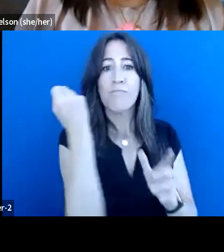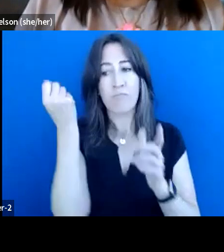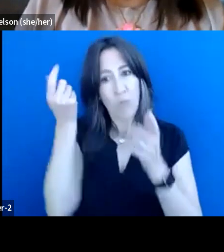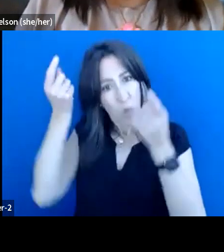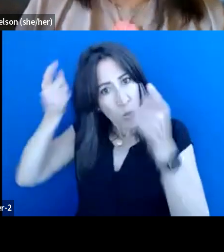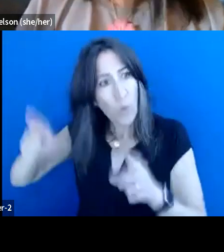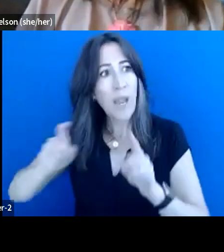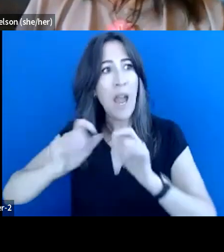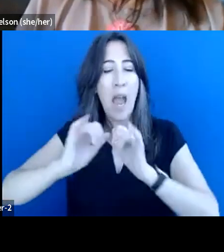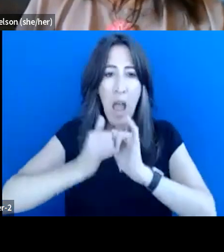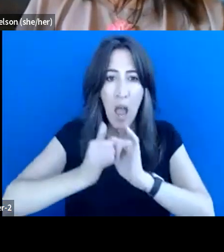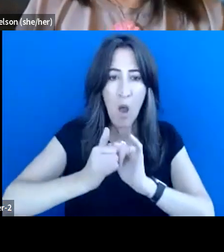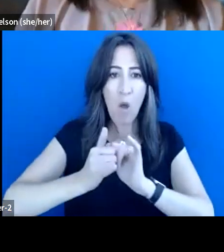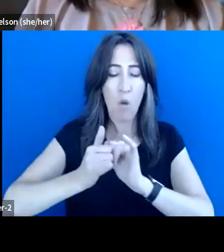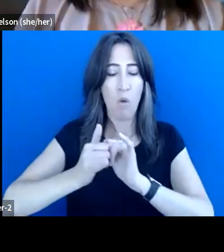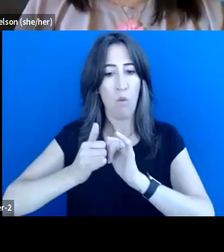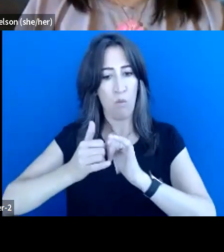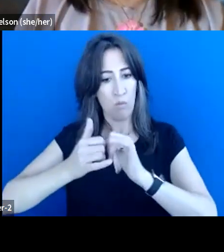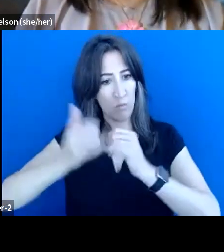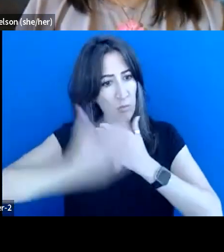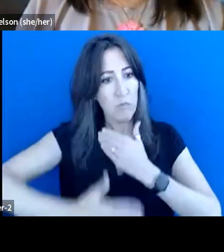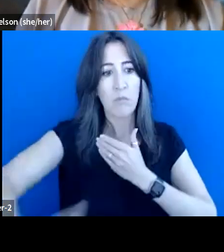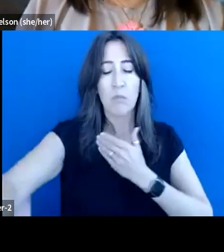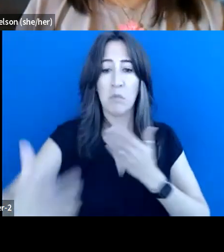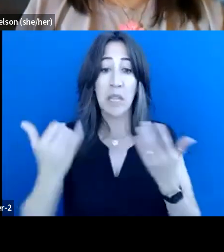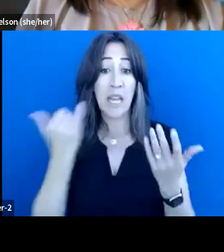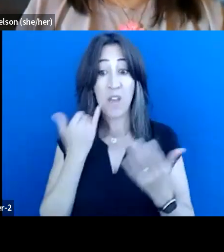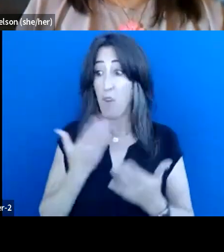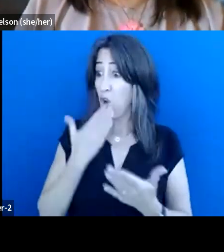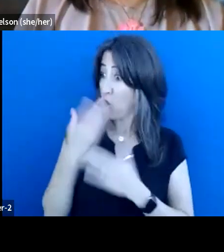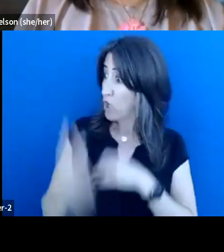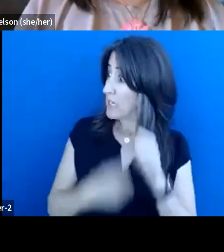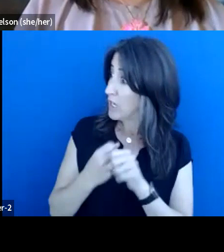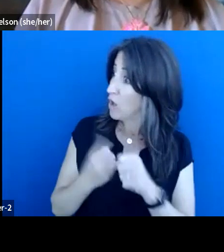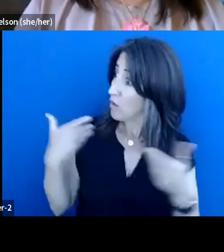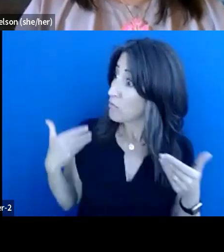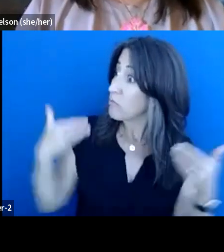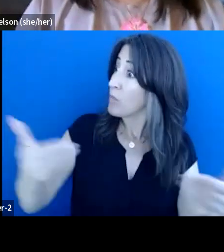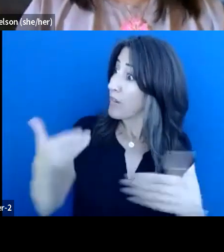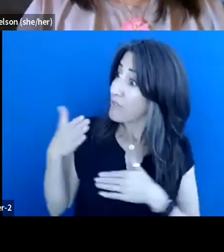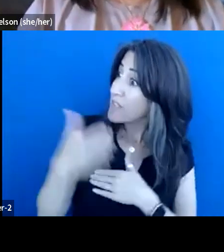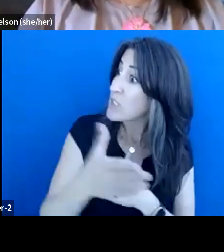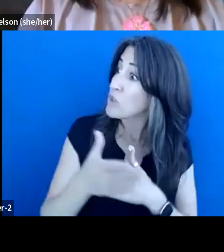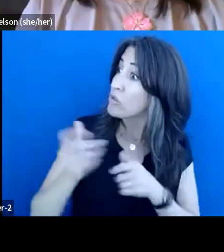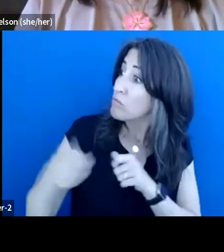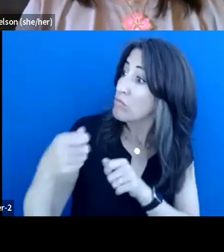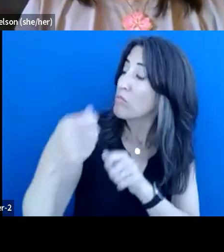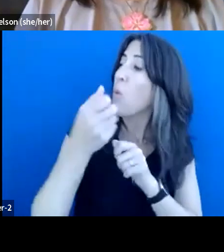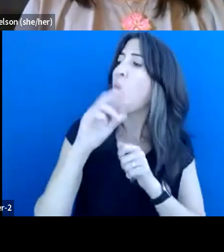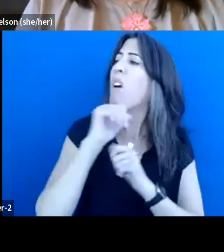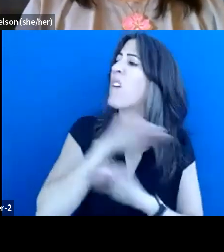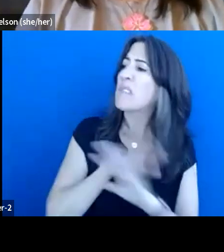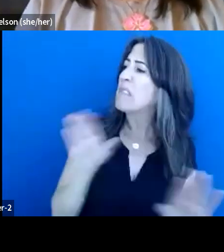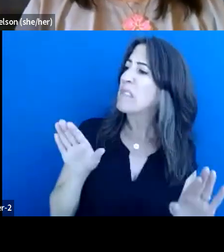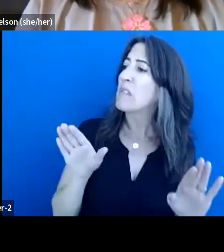how those, uh, you know, whether it's a good year to go fishing or not, um, whether it's okay to, uh,